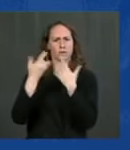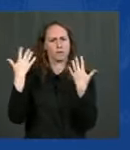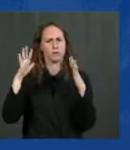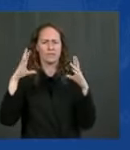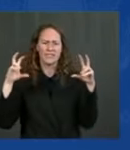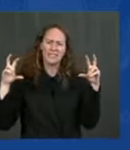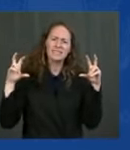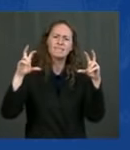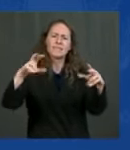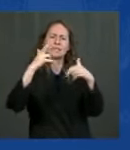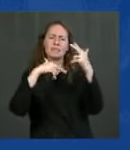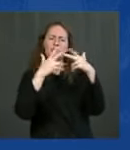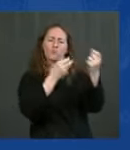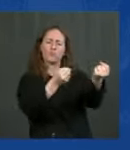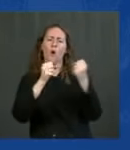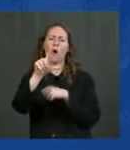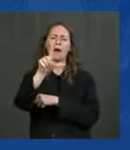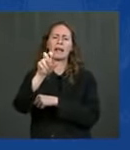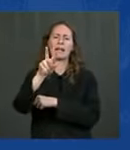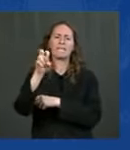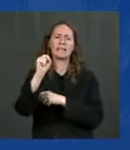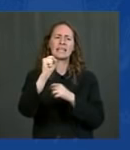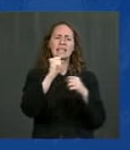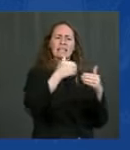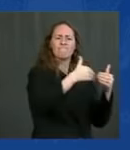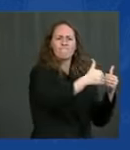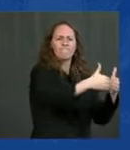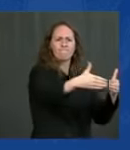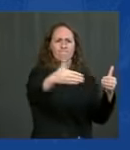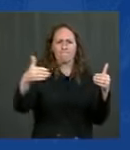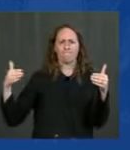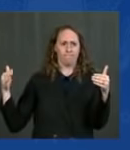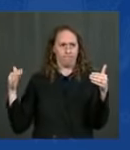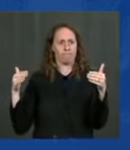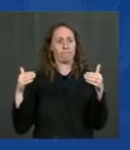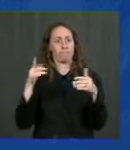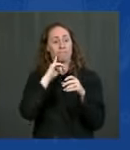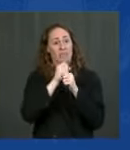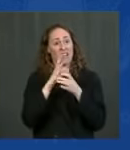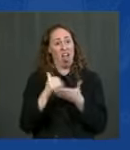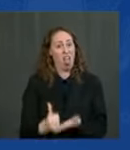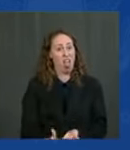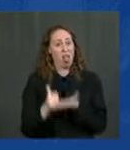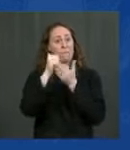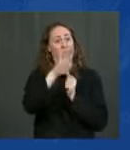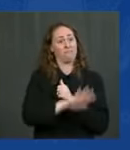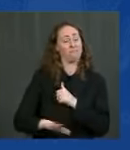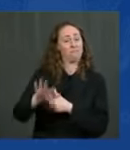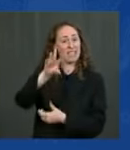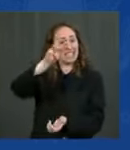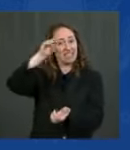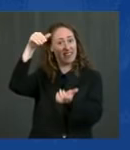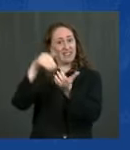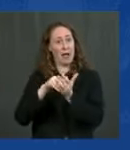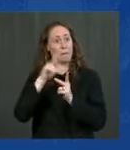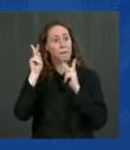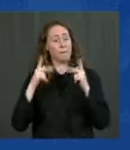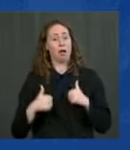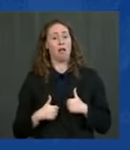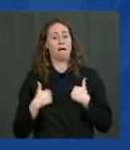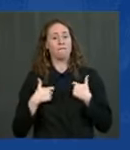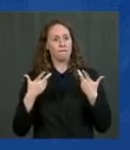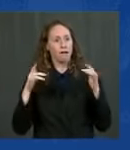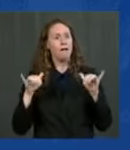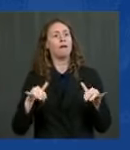structures to provide protection for 60,000 folks in the area it will change their lives in future storms I told the